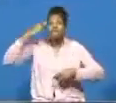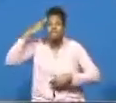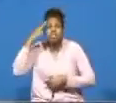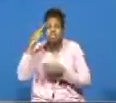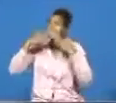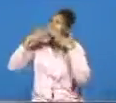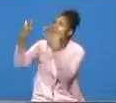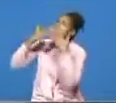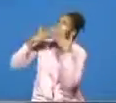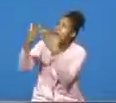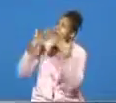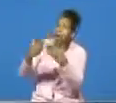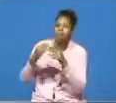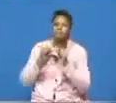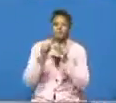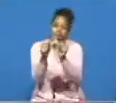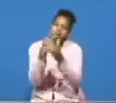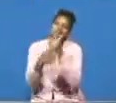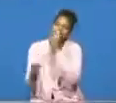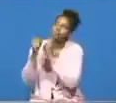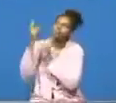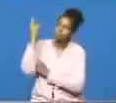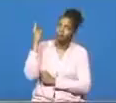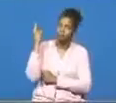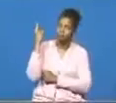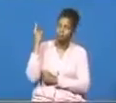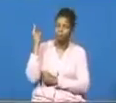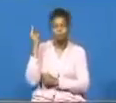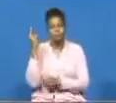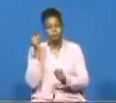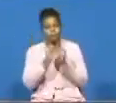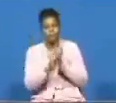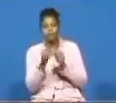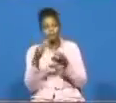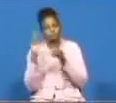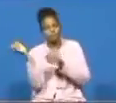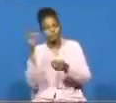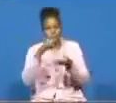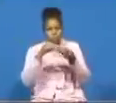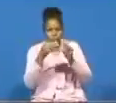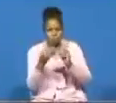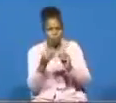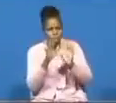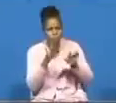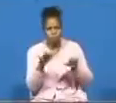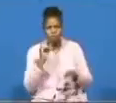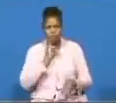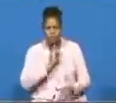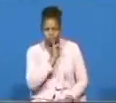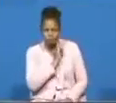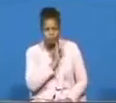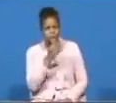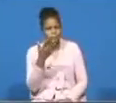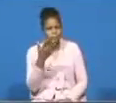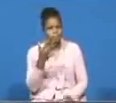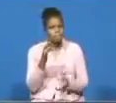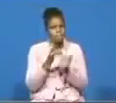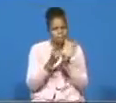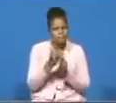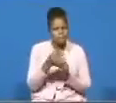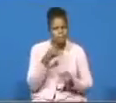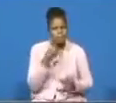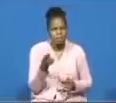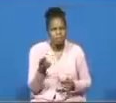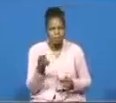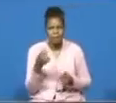thanks keep trusting in the lord and so the children of israel the bible tells me the bible tells me that their